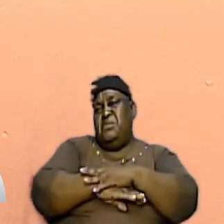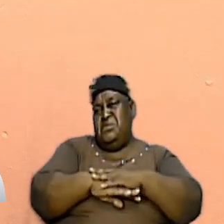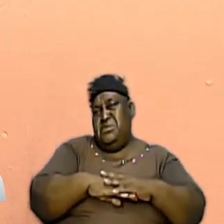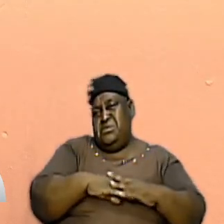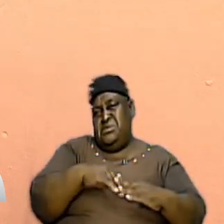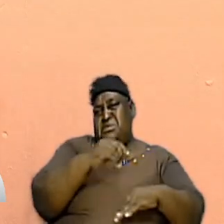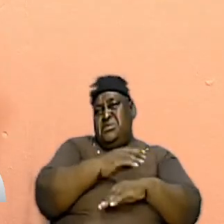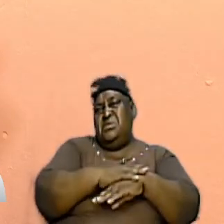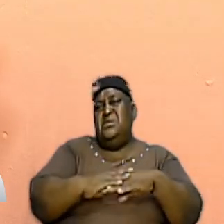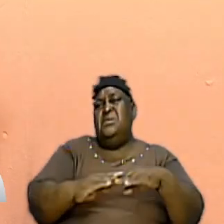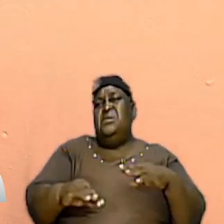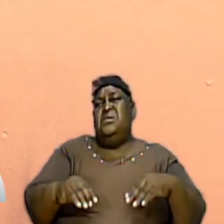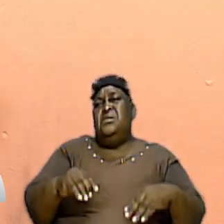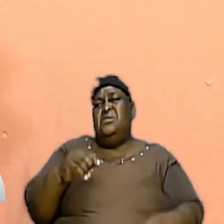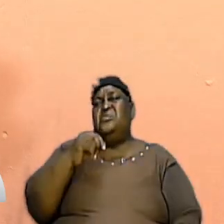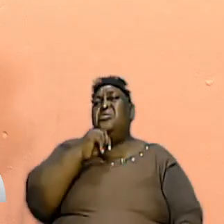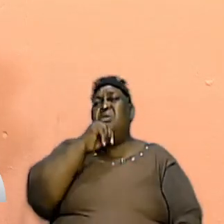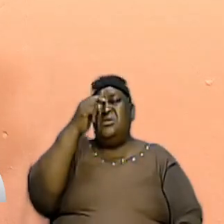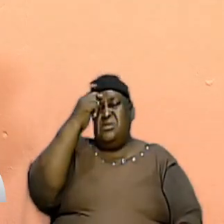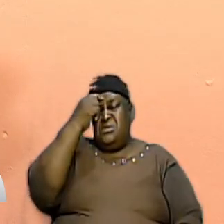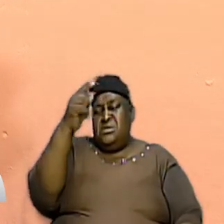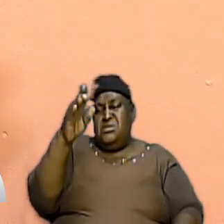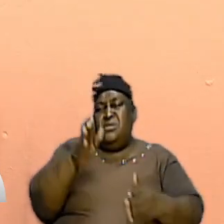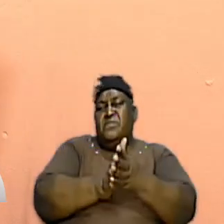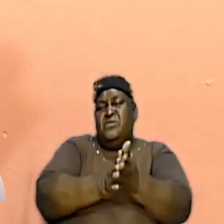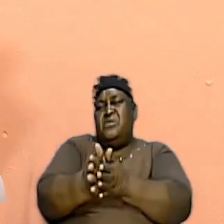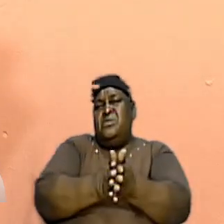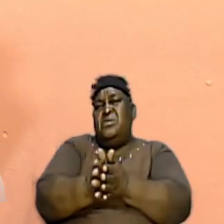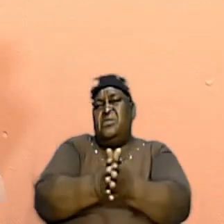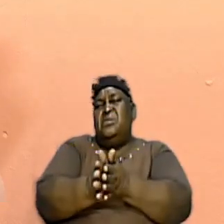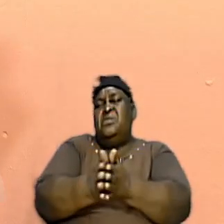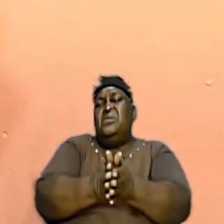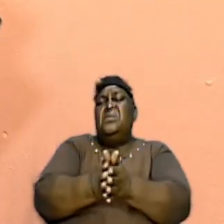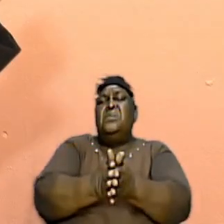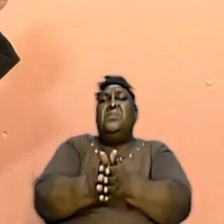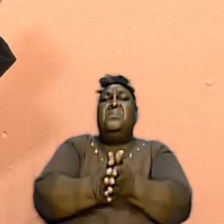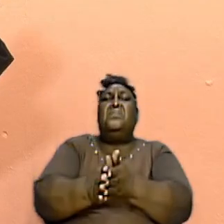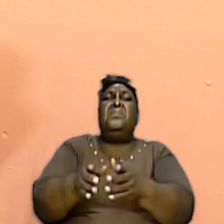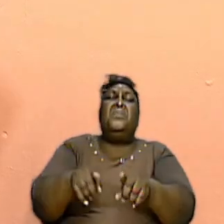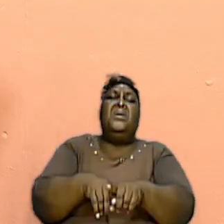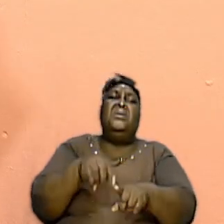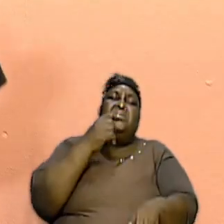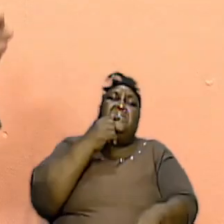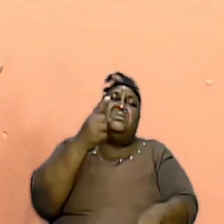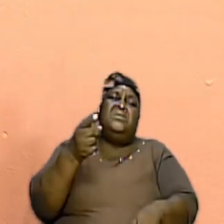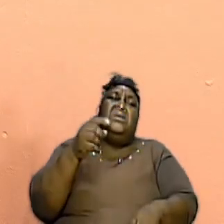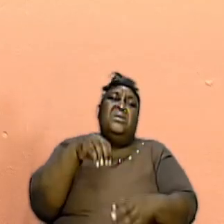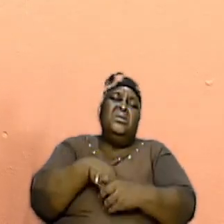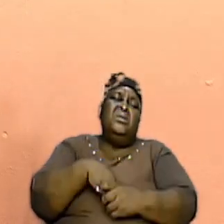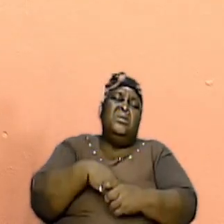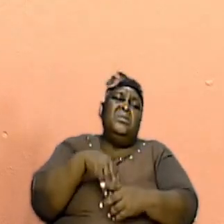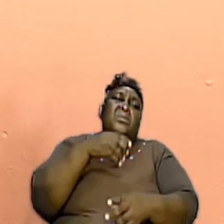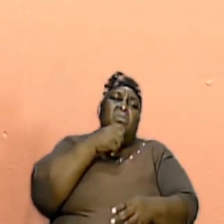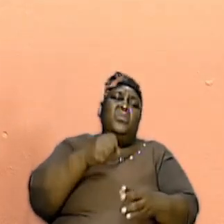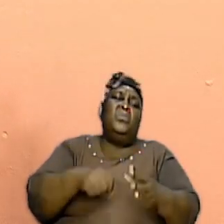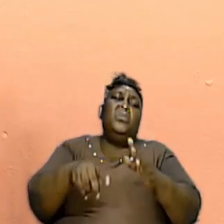And Not A Sense Of Urgency As Was The Case In The Old Testament